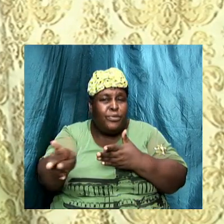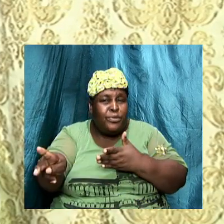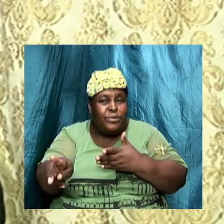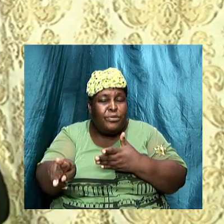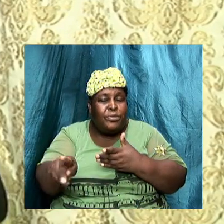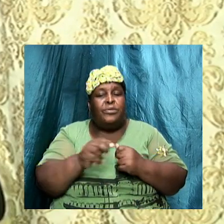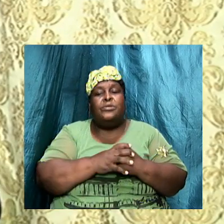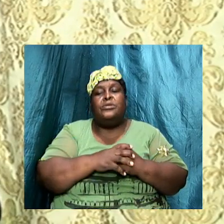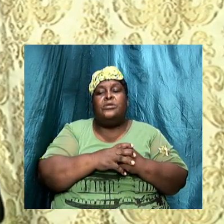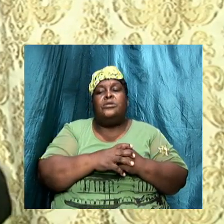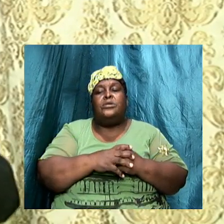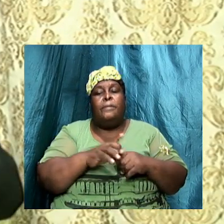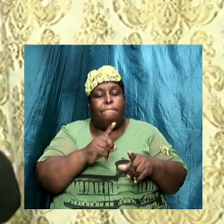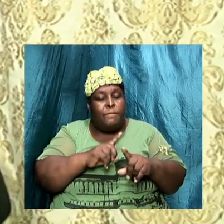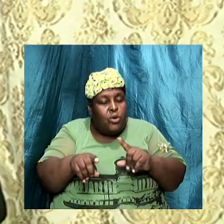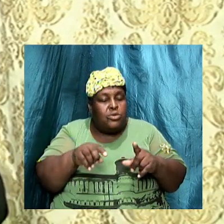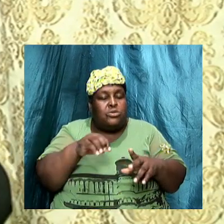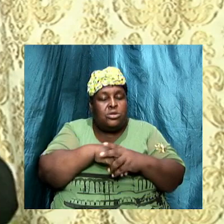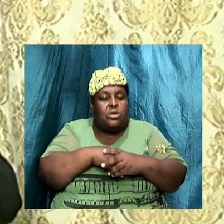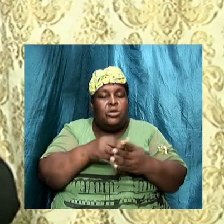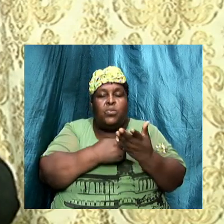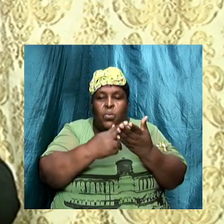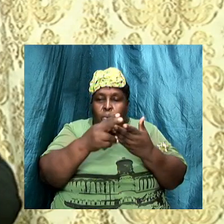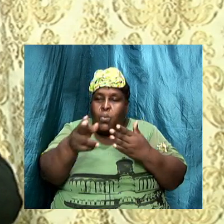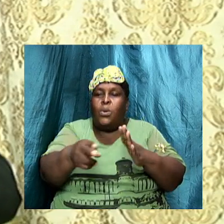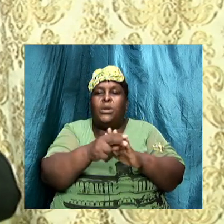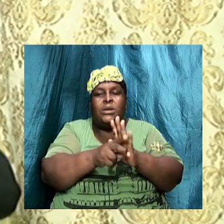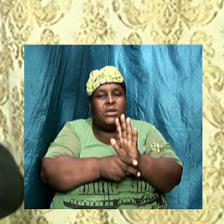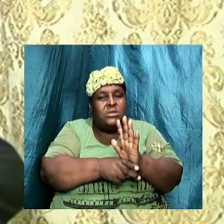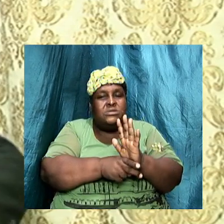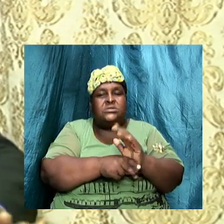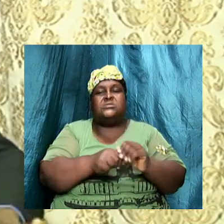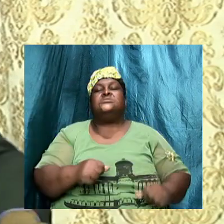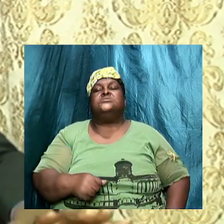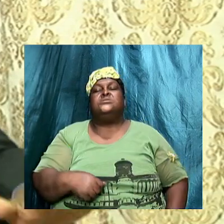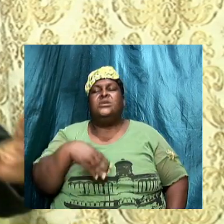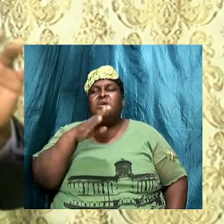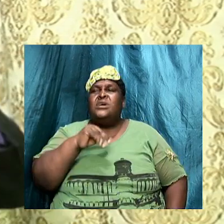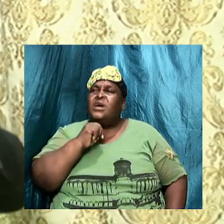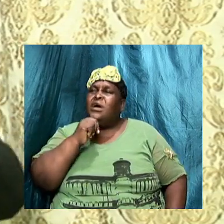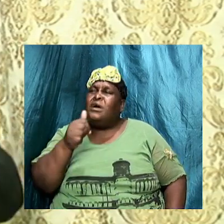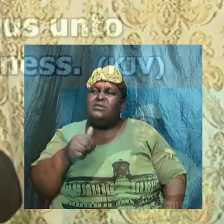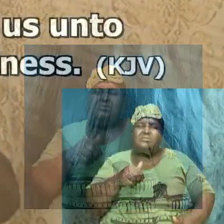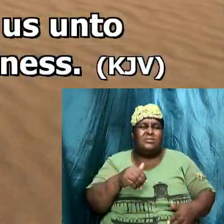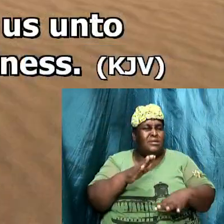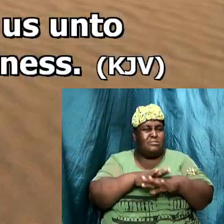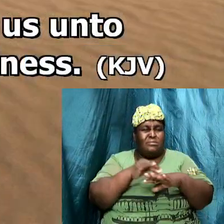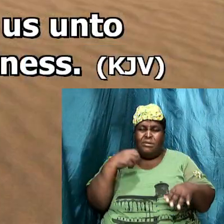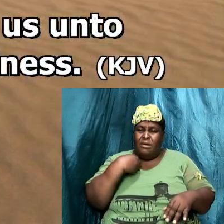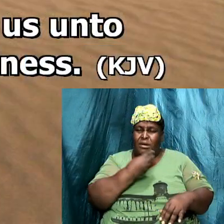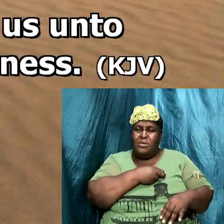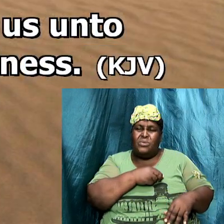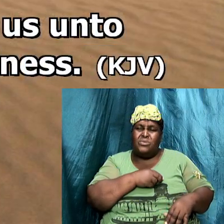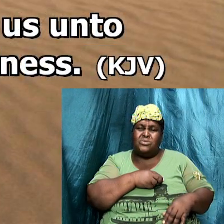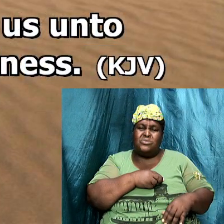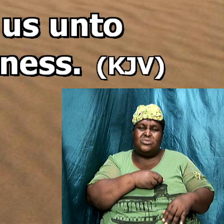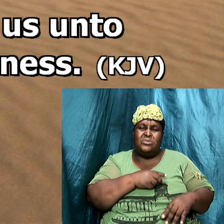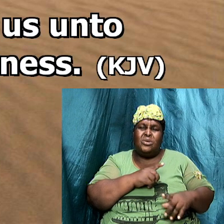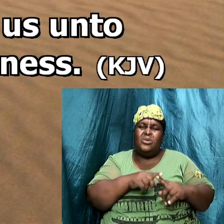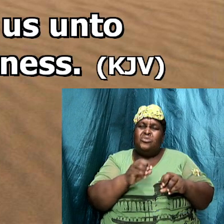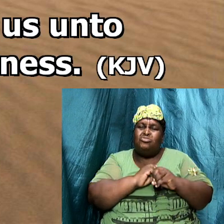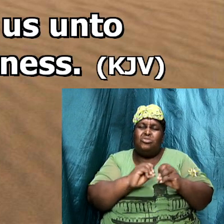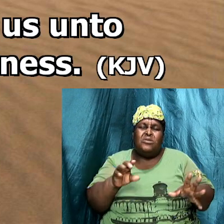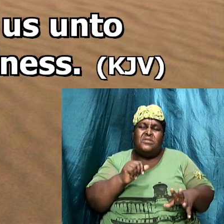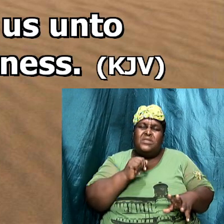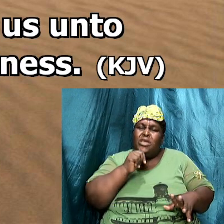but in holiness. So God has not called us to anything impure. Amen. And He has called